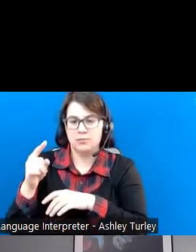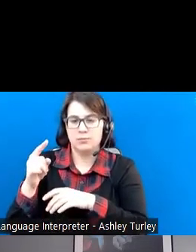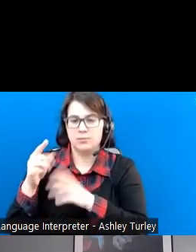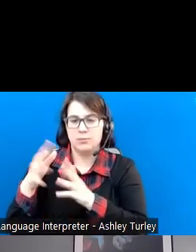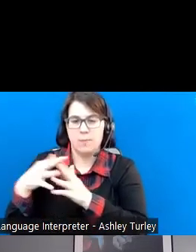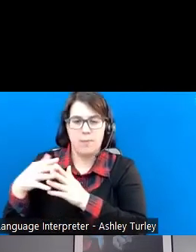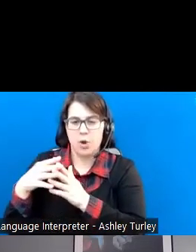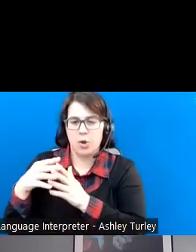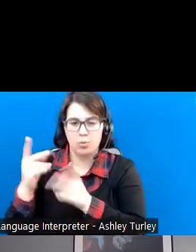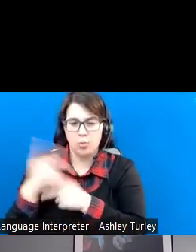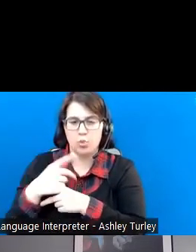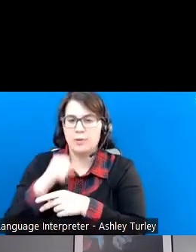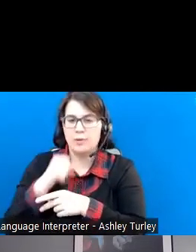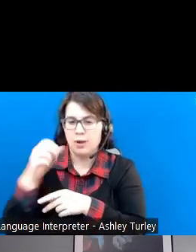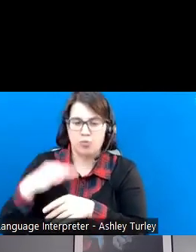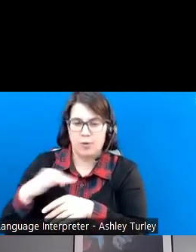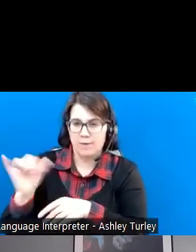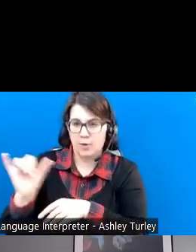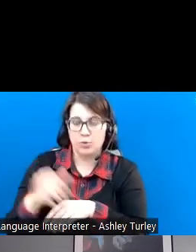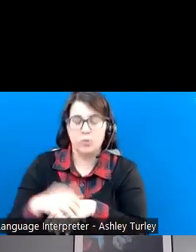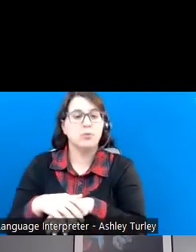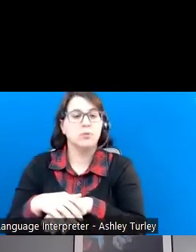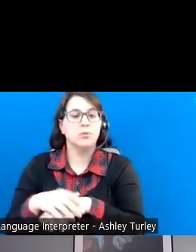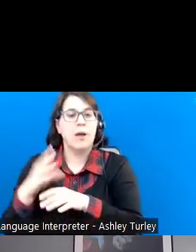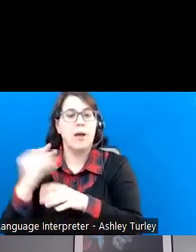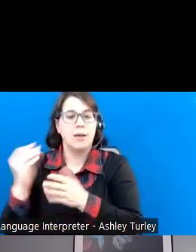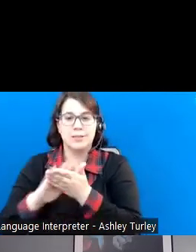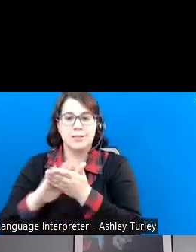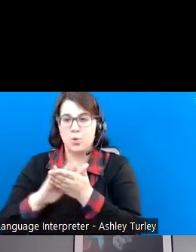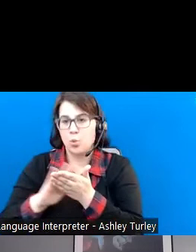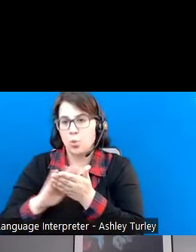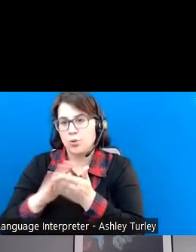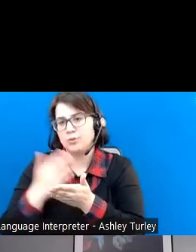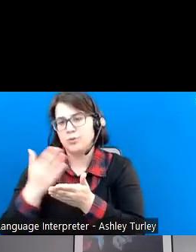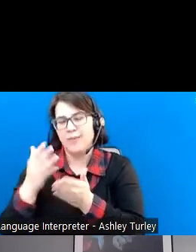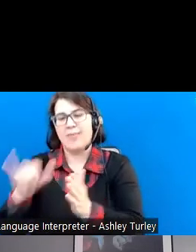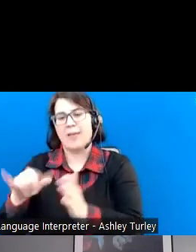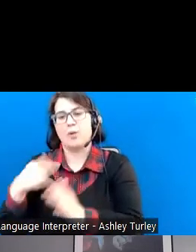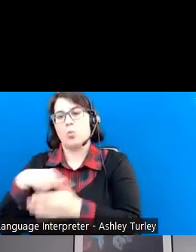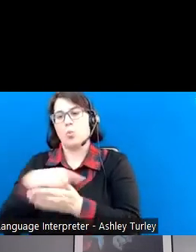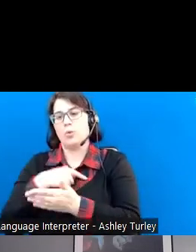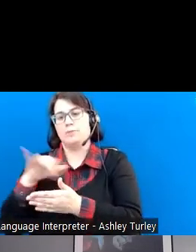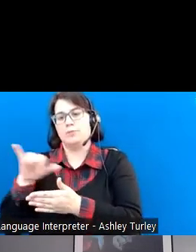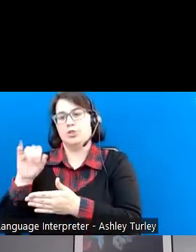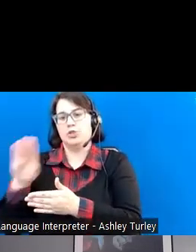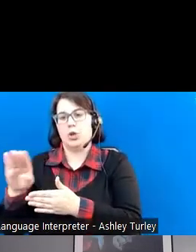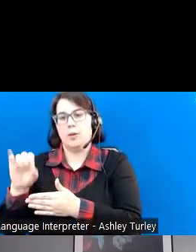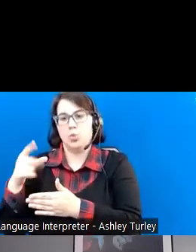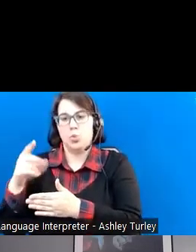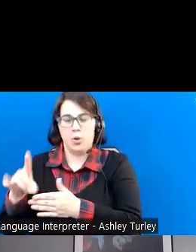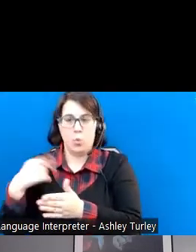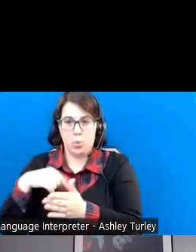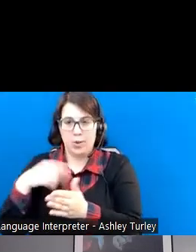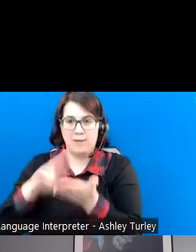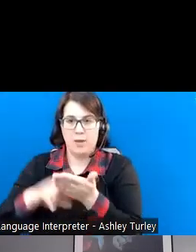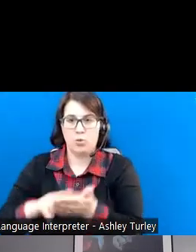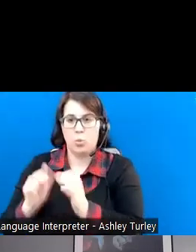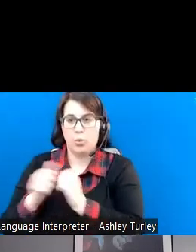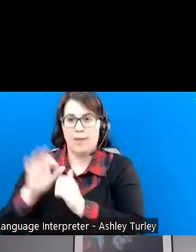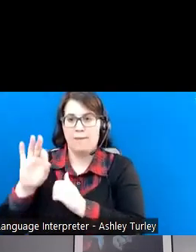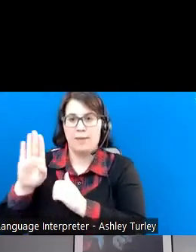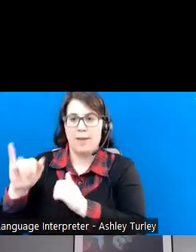And we also provide janitorial services and other facility maintenance. This is what JobSquad does. We have a contract with the FBI here in Clarksburg where we